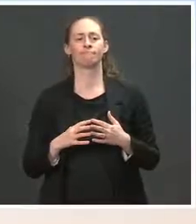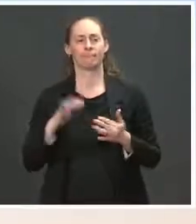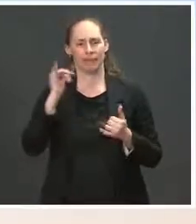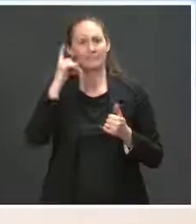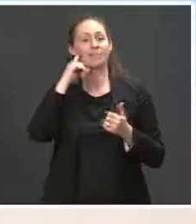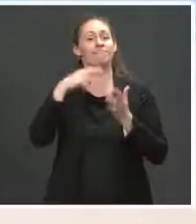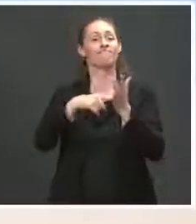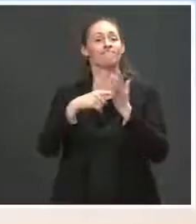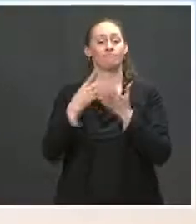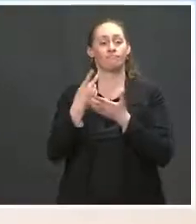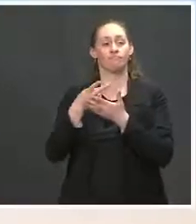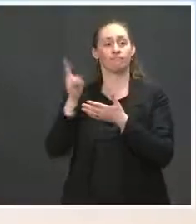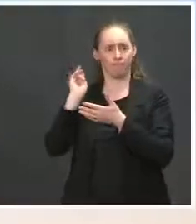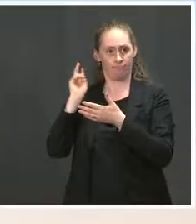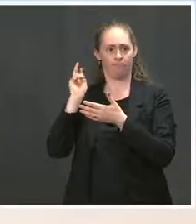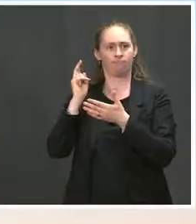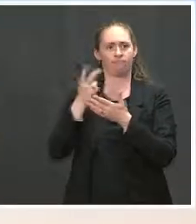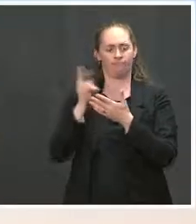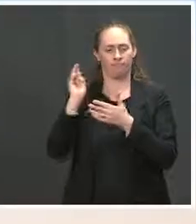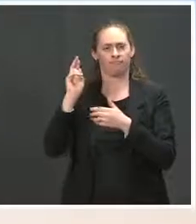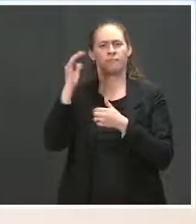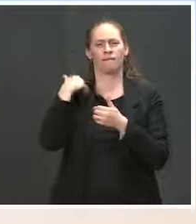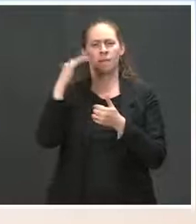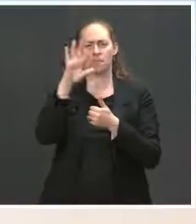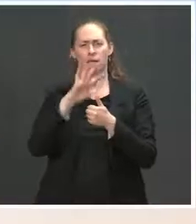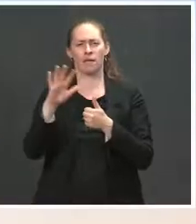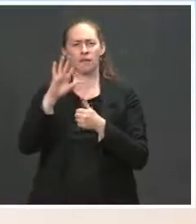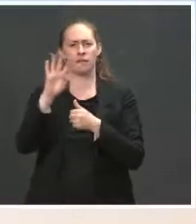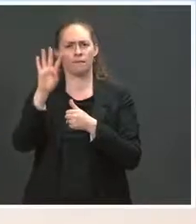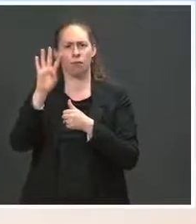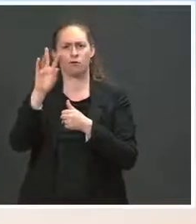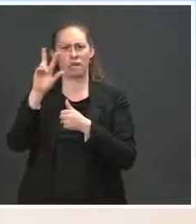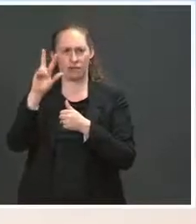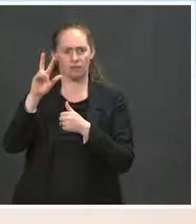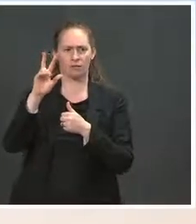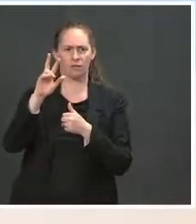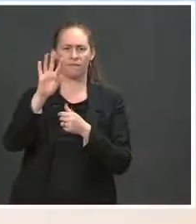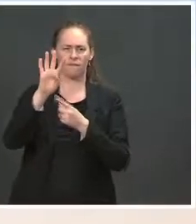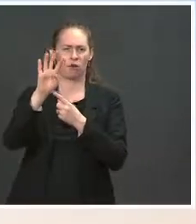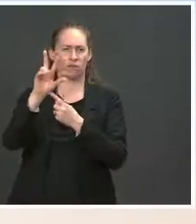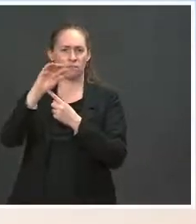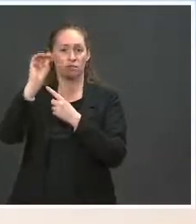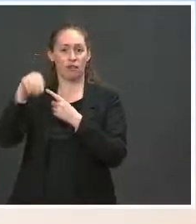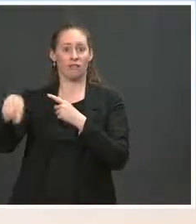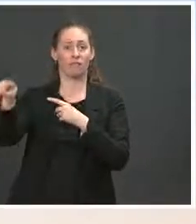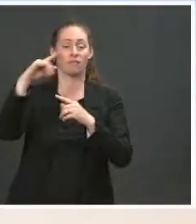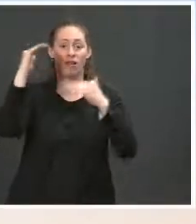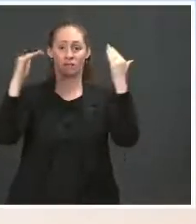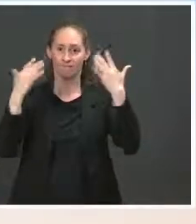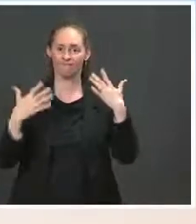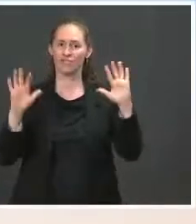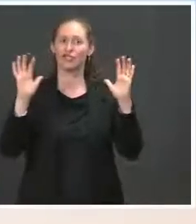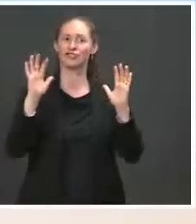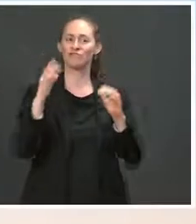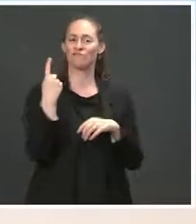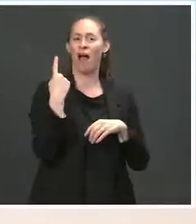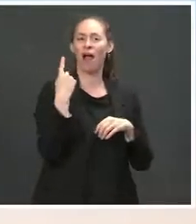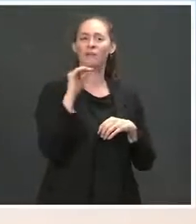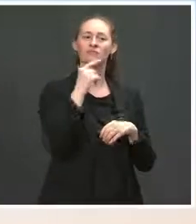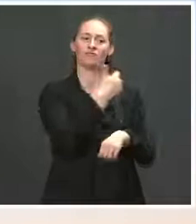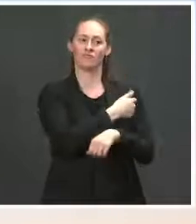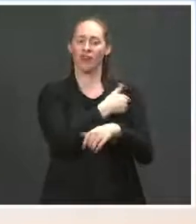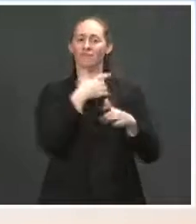43, it's still a significant percent of adults two weeks ago were vaccinated, had received their first dose. Now it's 52 percent. Just two weeks ago, only